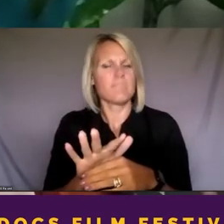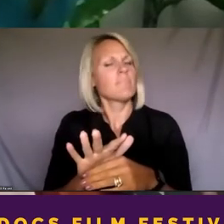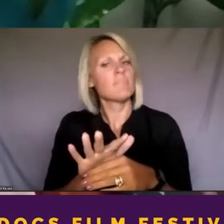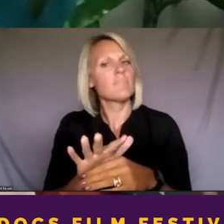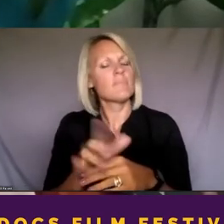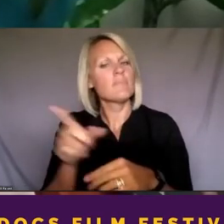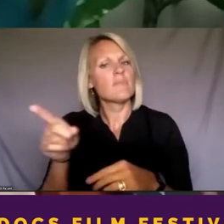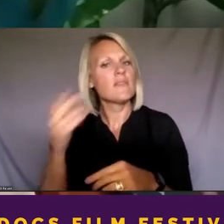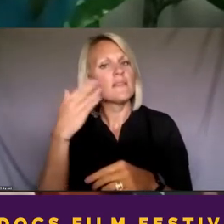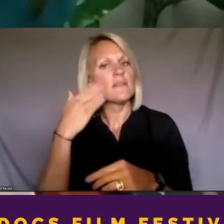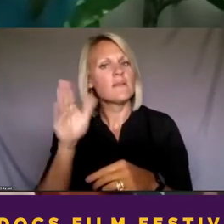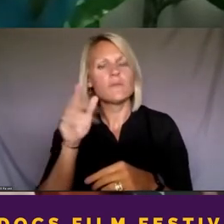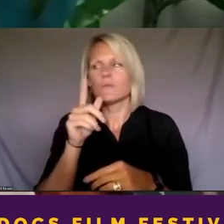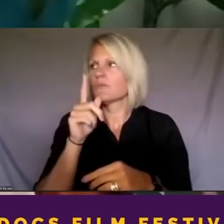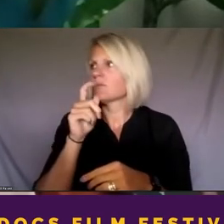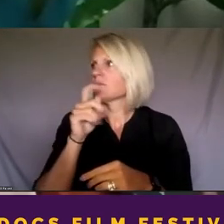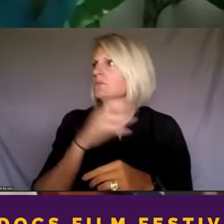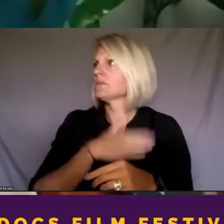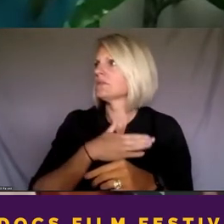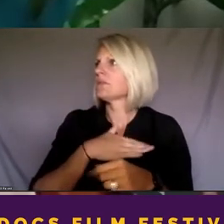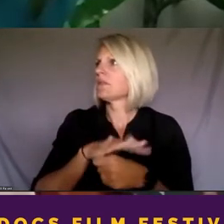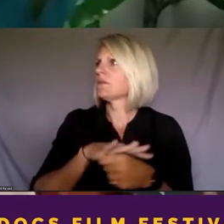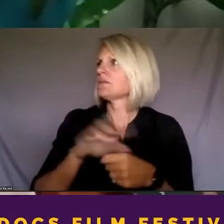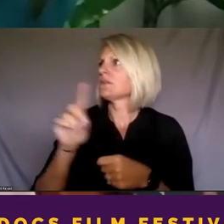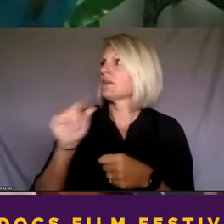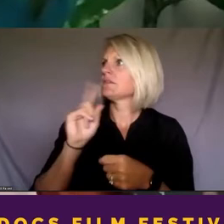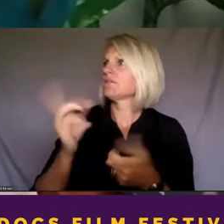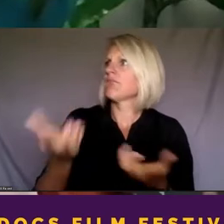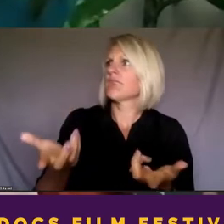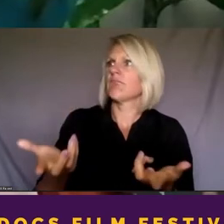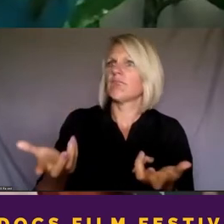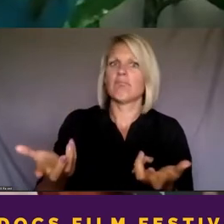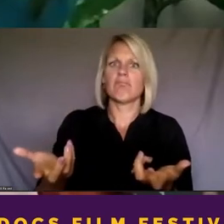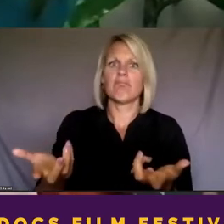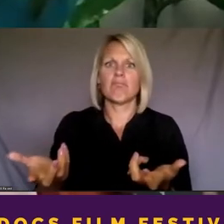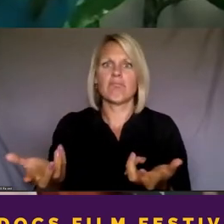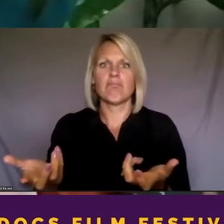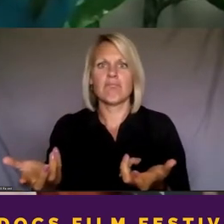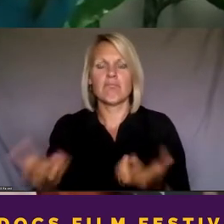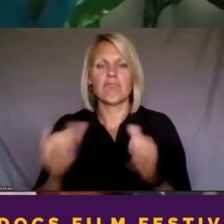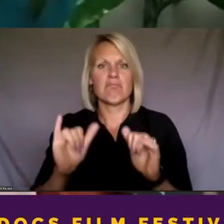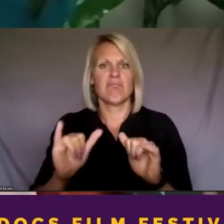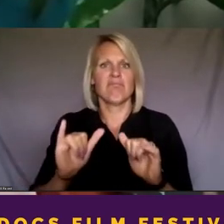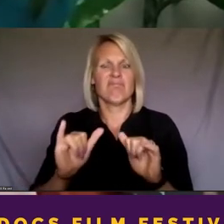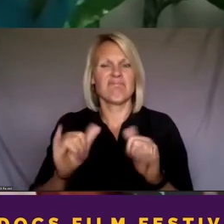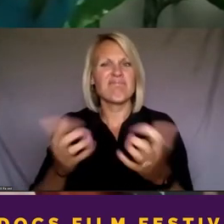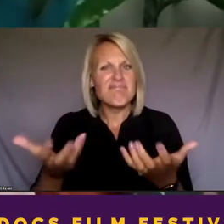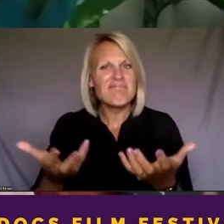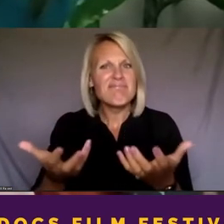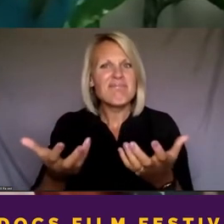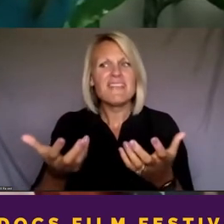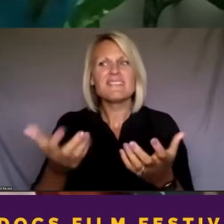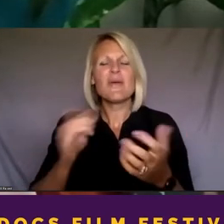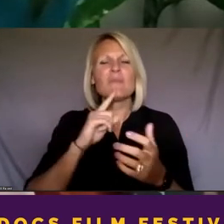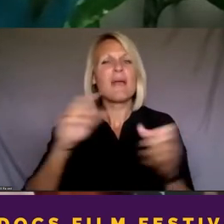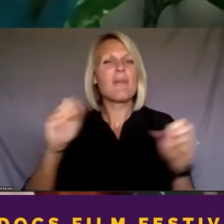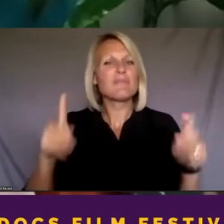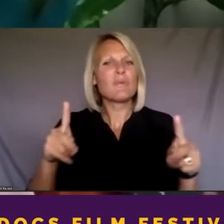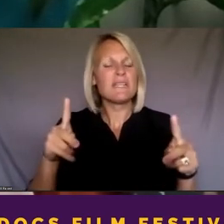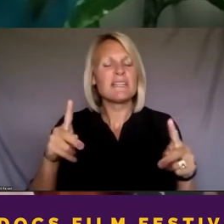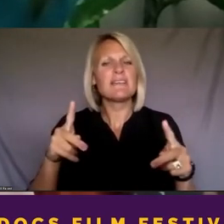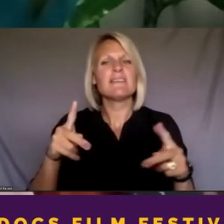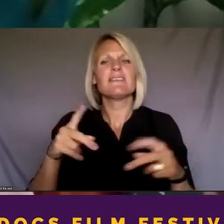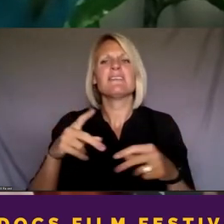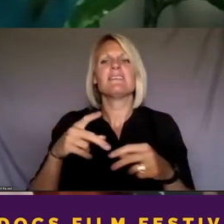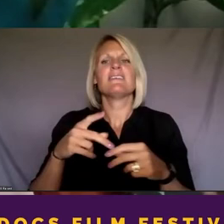who their own local district attorney was. And so it was an opportunity to